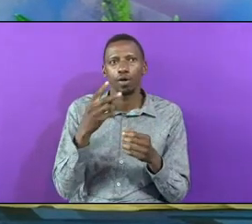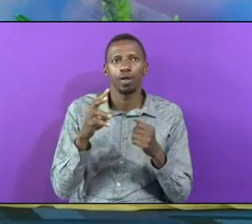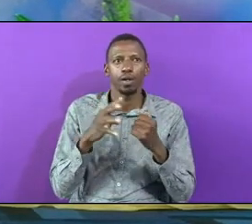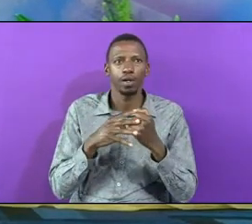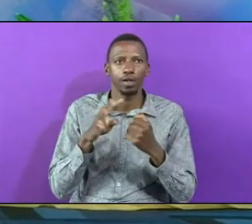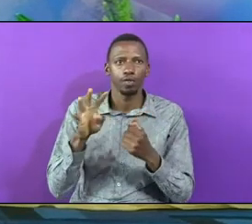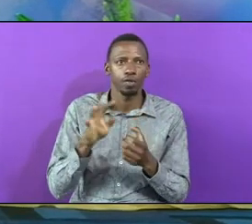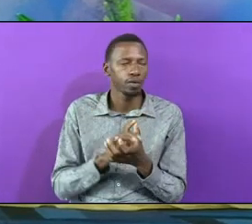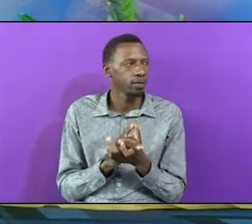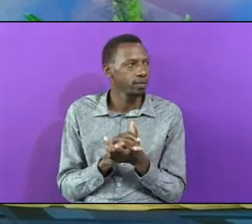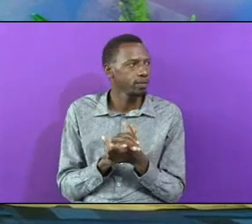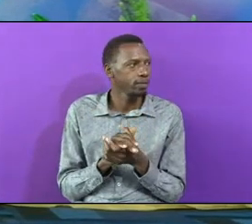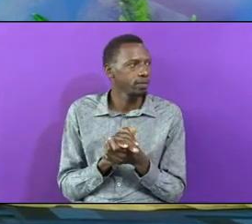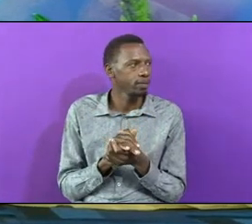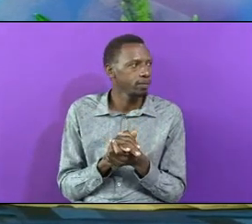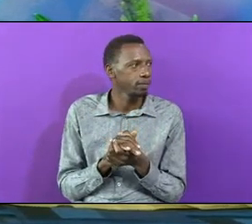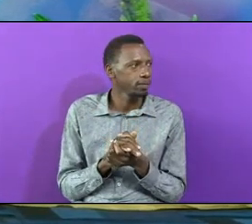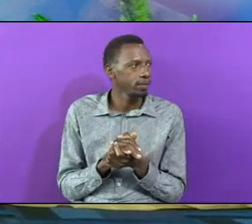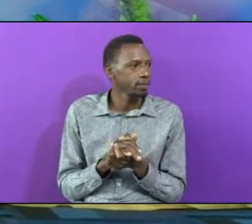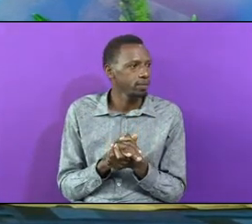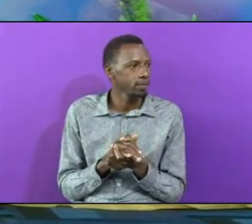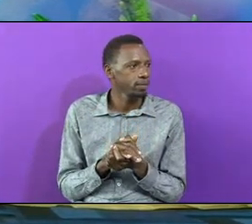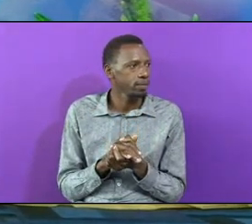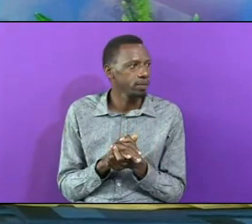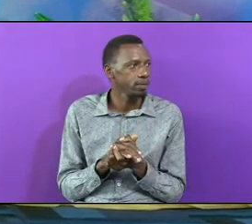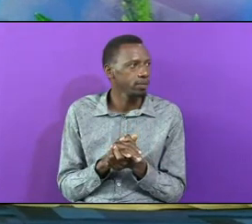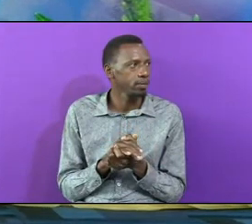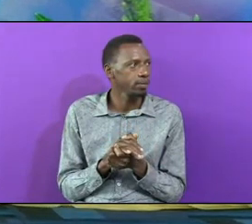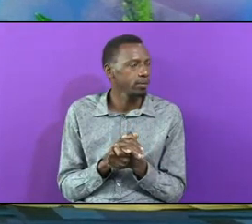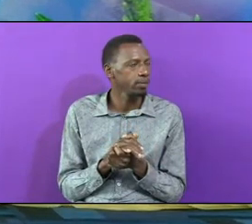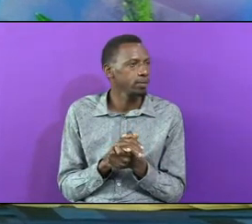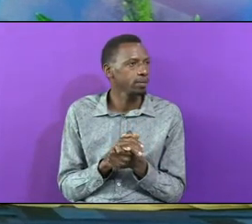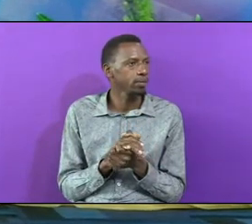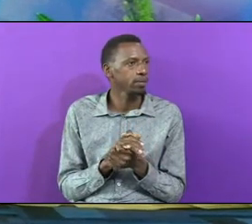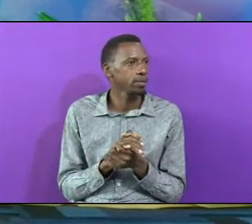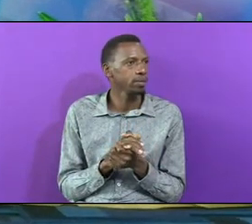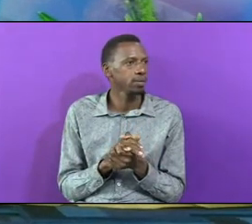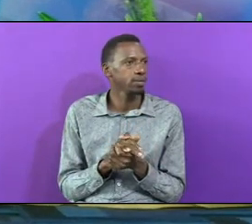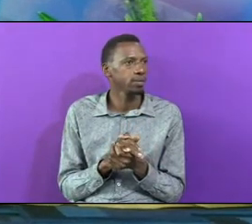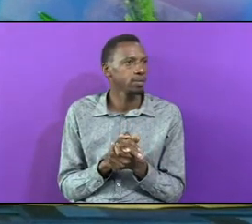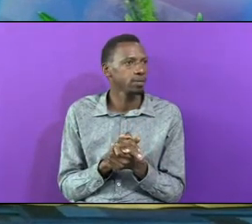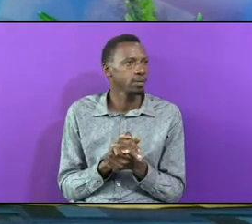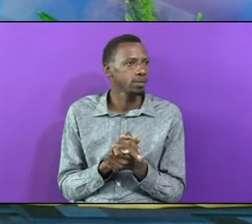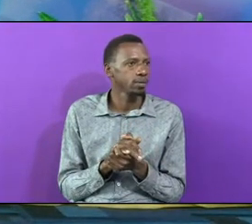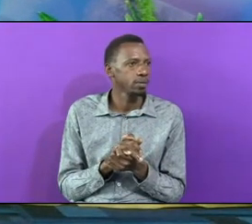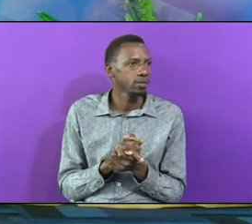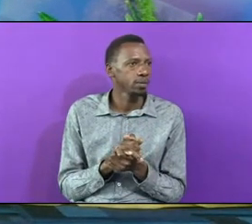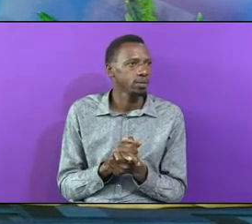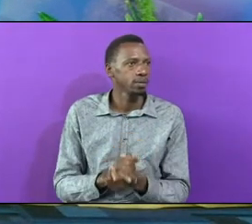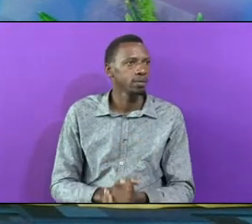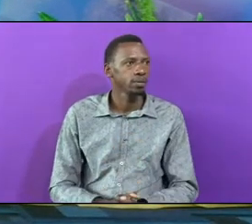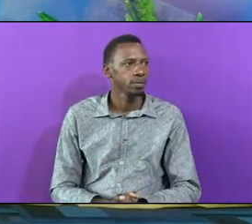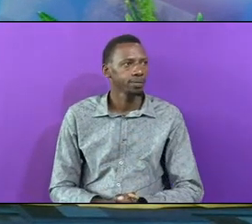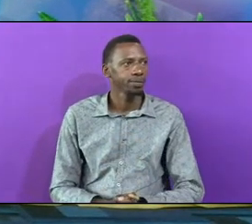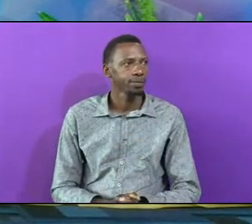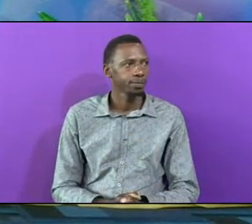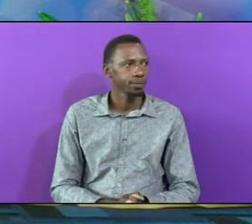Would You Be Free From Your Burden Of Sin There Is Power In The Blood Of Allah